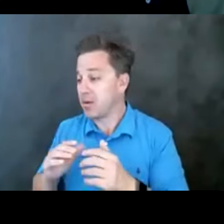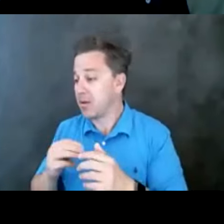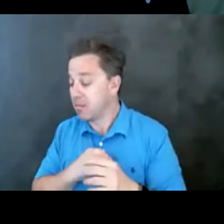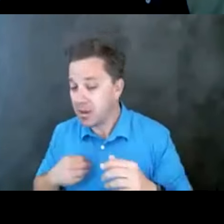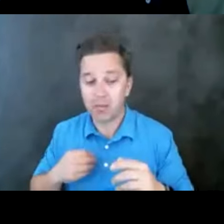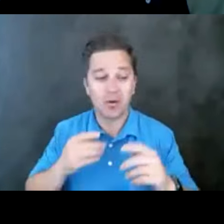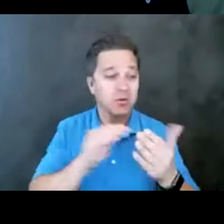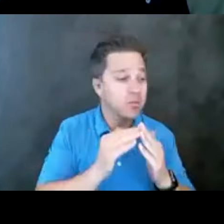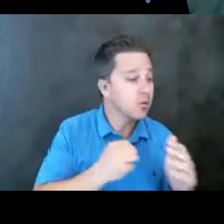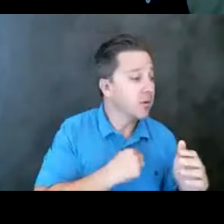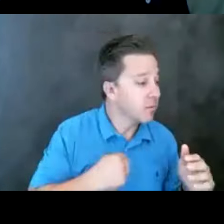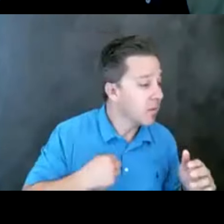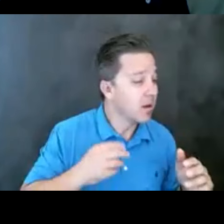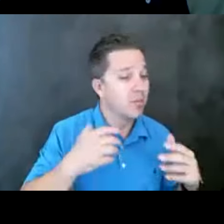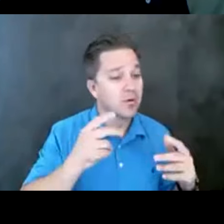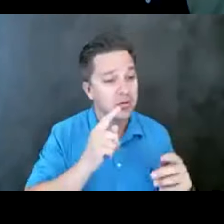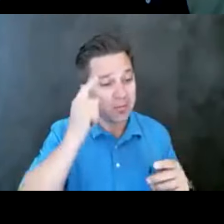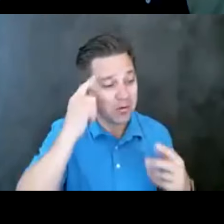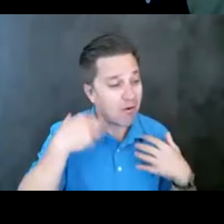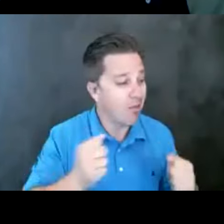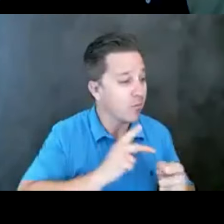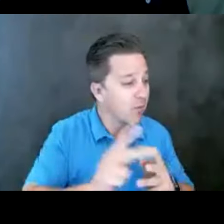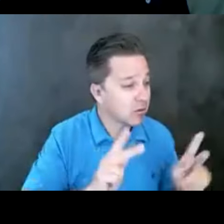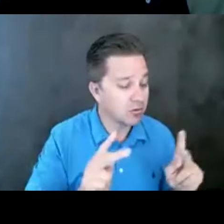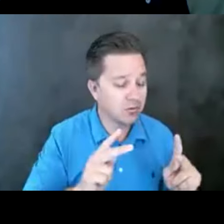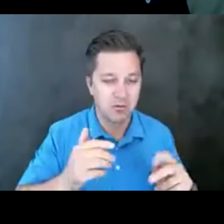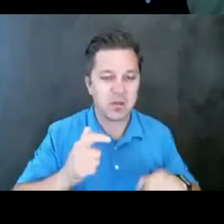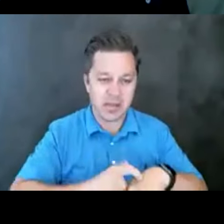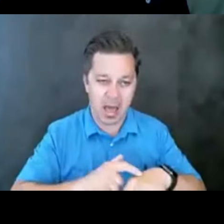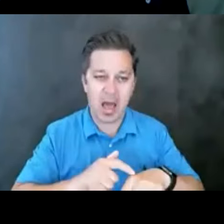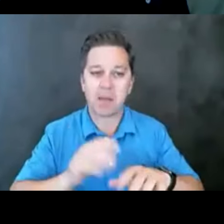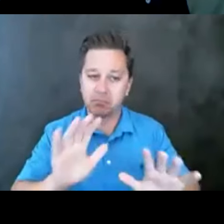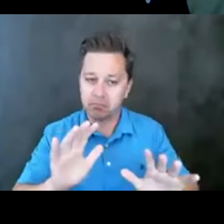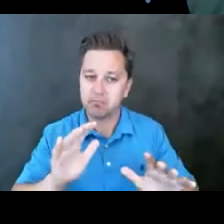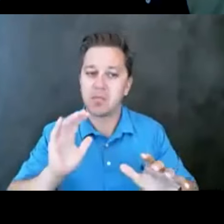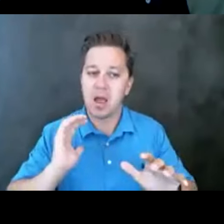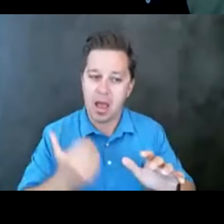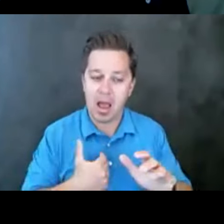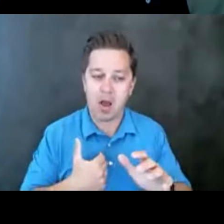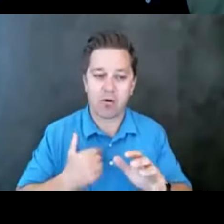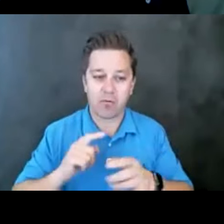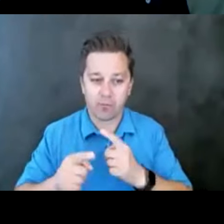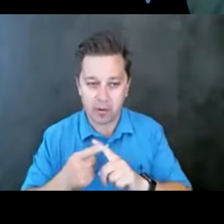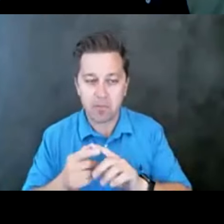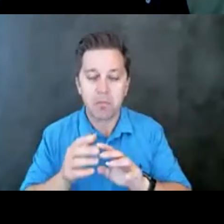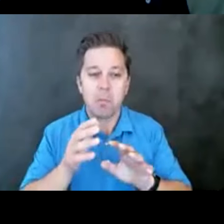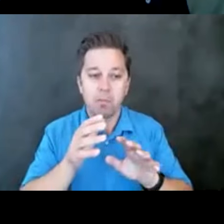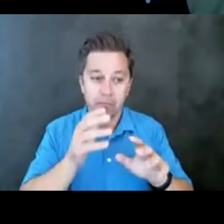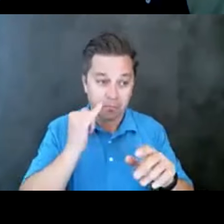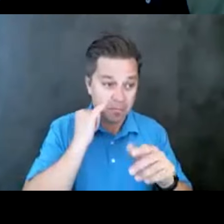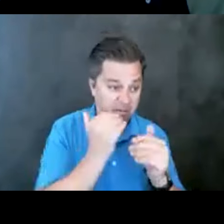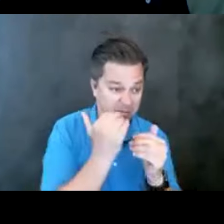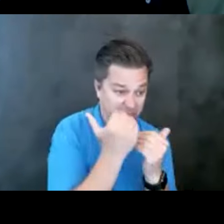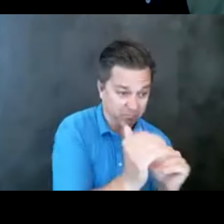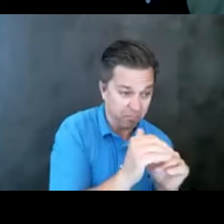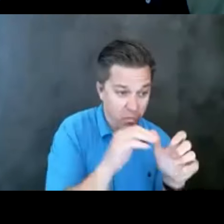health professionals, is that time is on our side. If that person is with us, we can keep that person safe for strict access